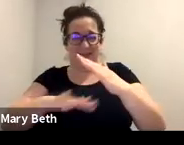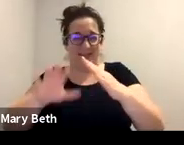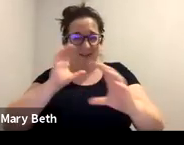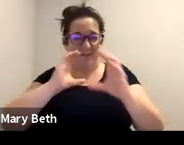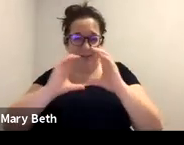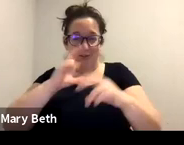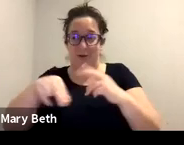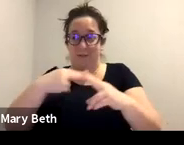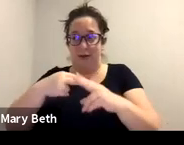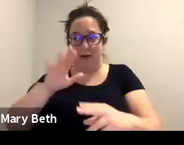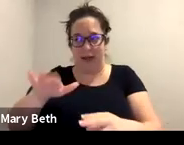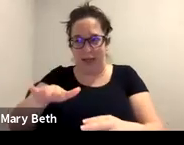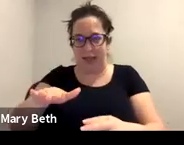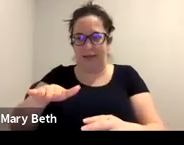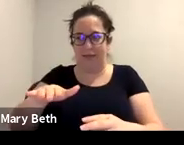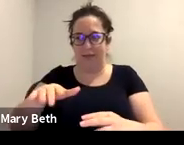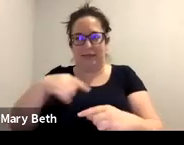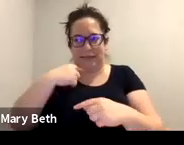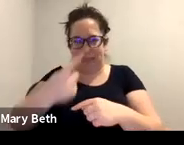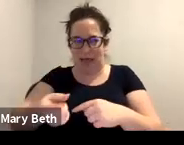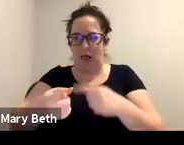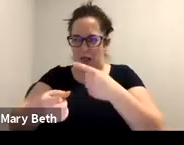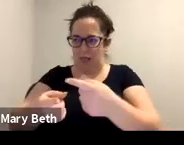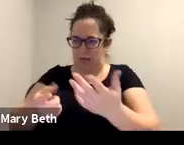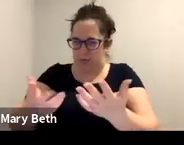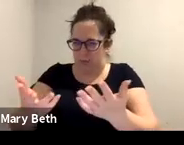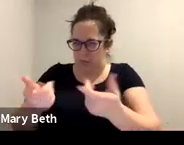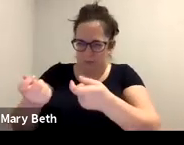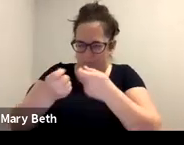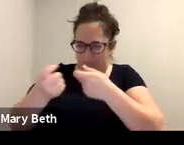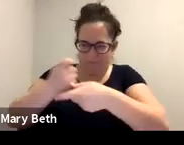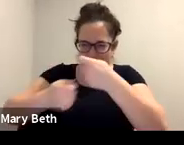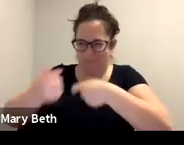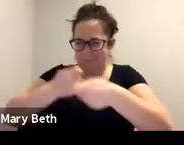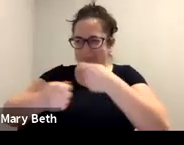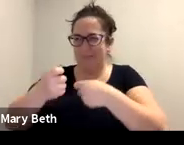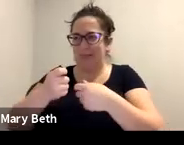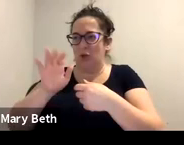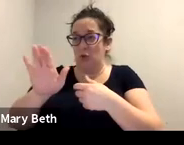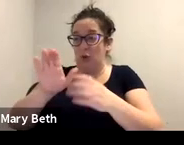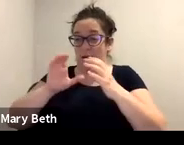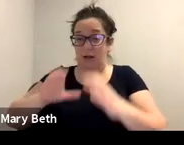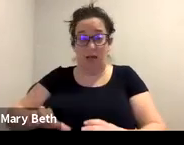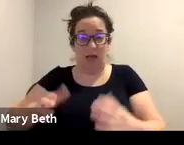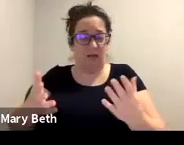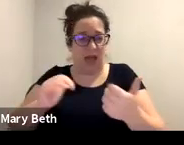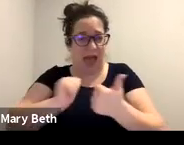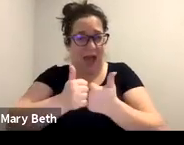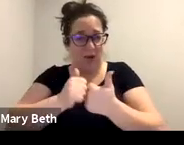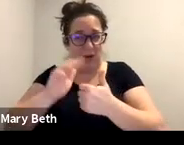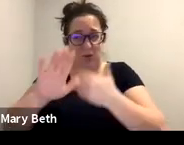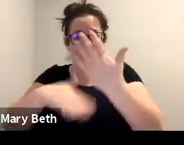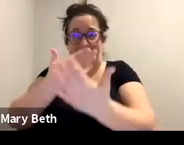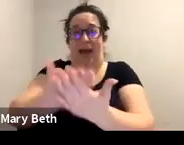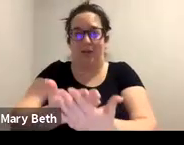your client about how to even get to court and where they need to go. Um, often as attorneys, we're just so used to kind of doing our own